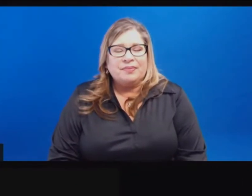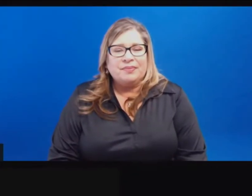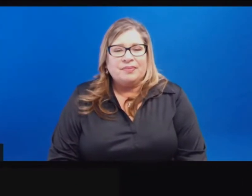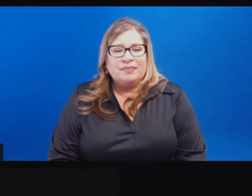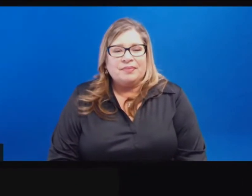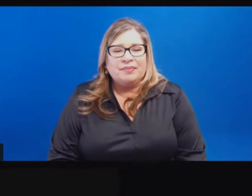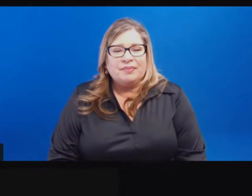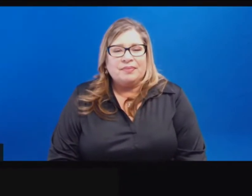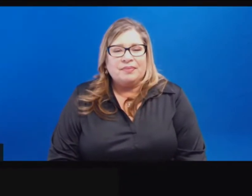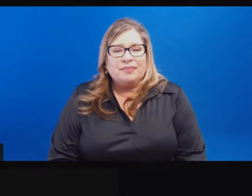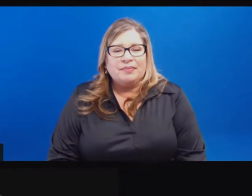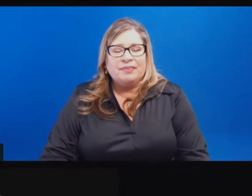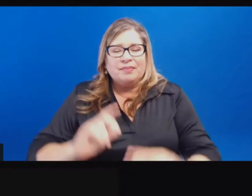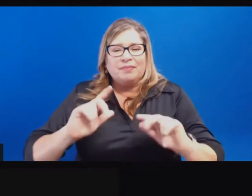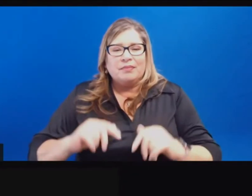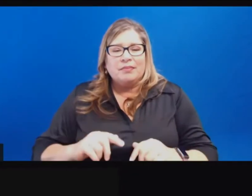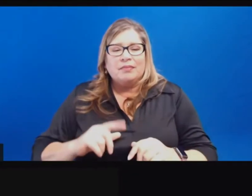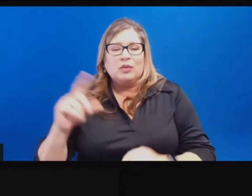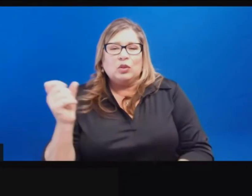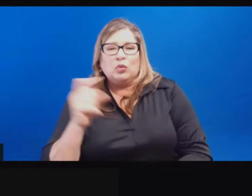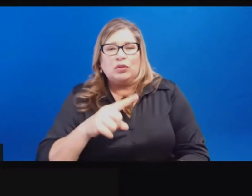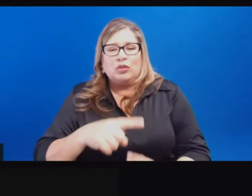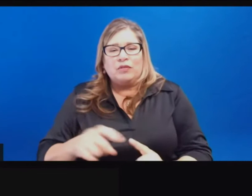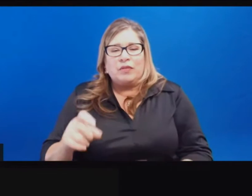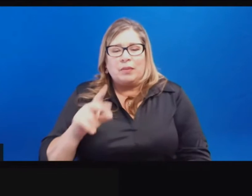Doug Sovereign, KCBS Radio.